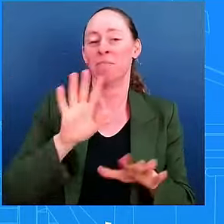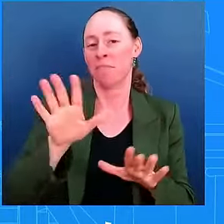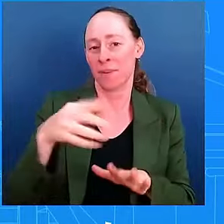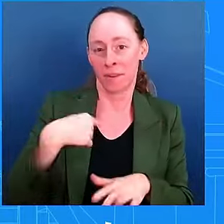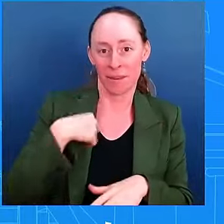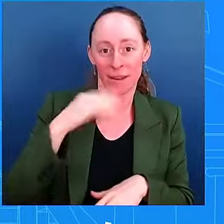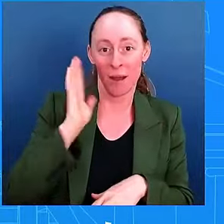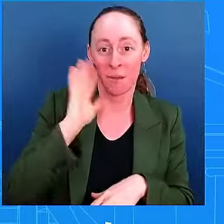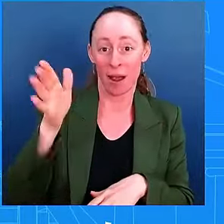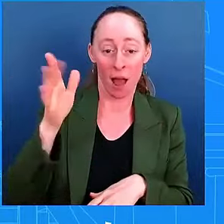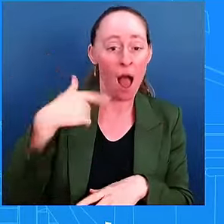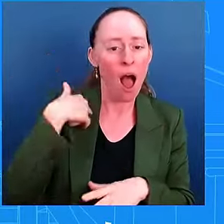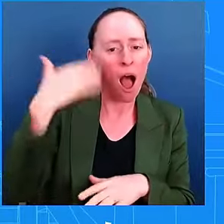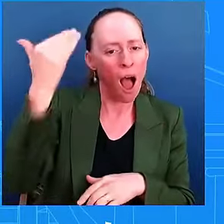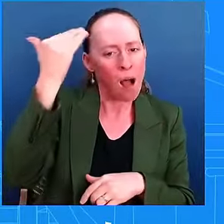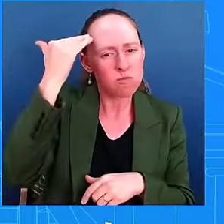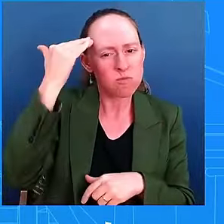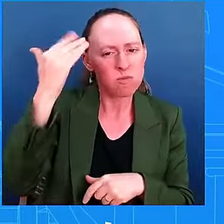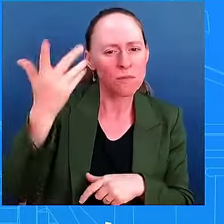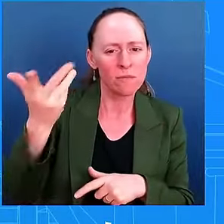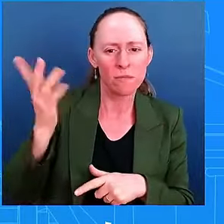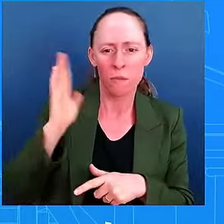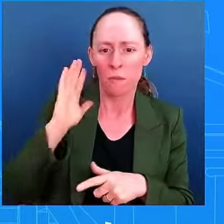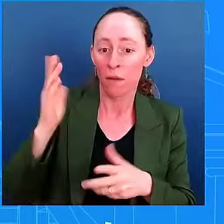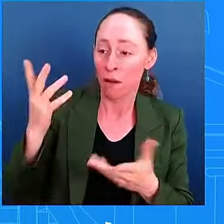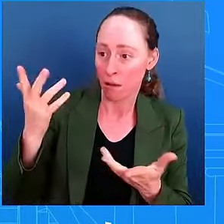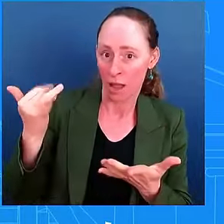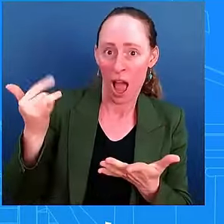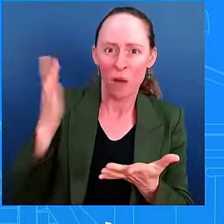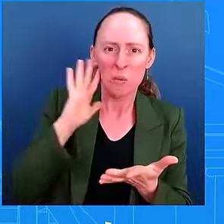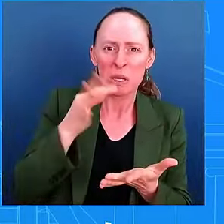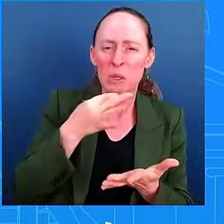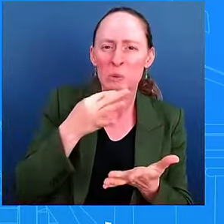know when that happens. I think we're running a little bit behind, and I know that there's going to be an opportunity for all of you all to tune in. Let me just give you